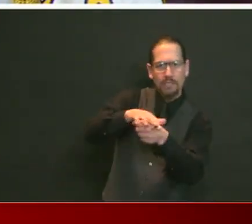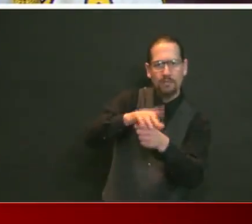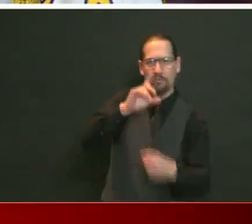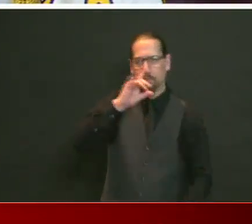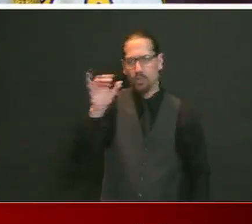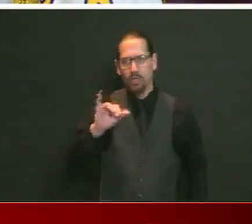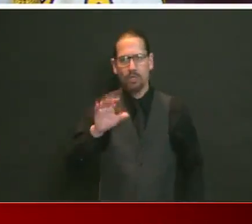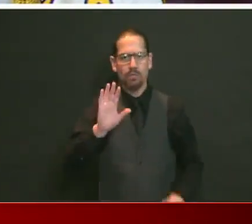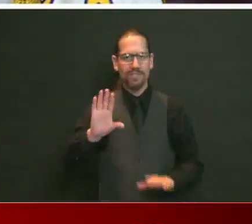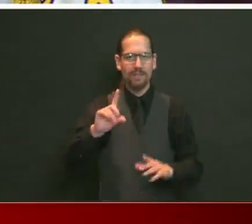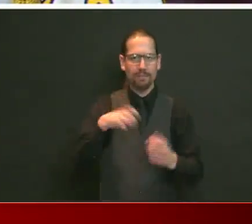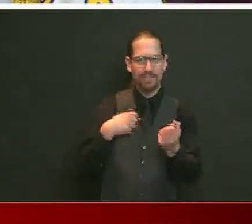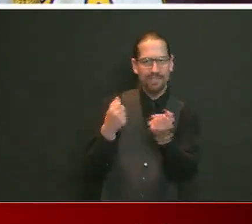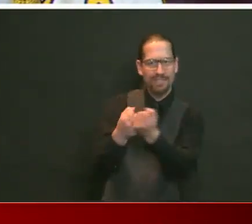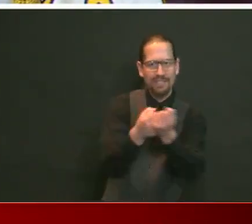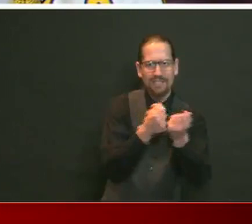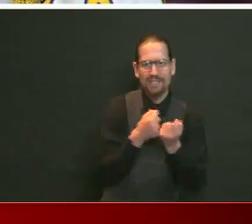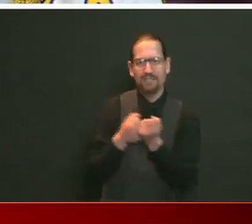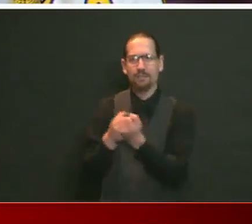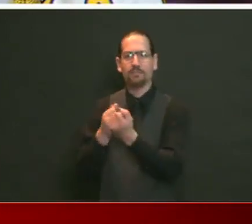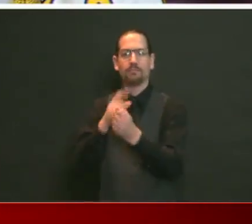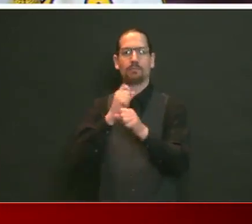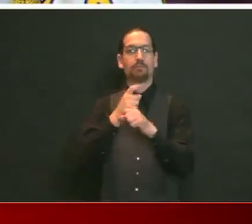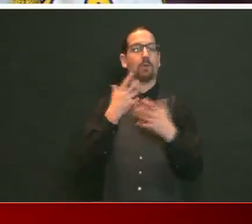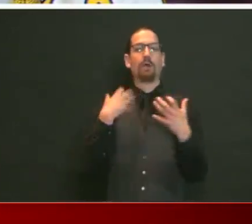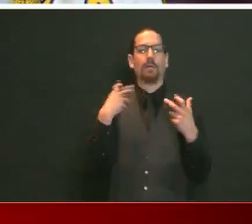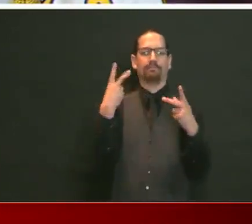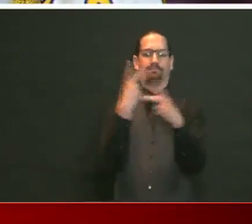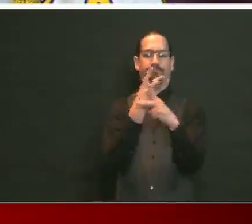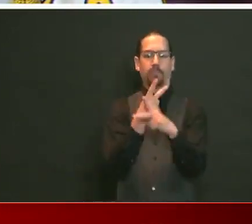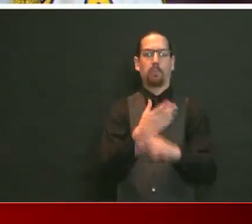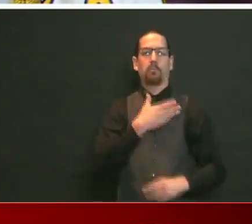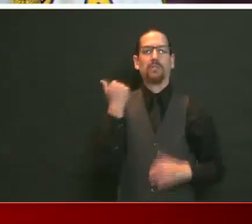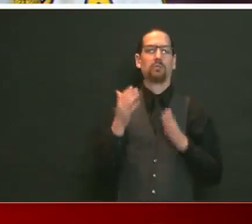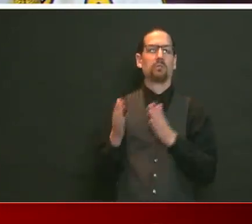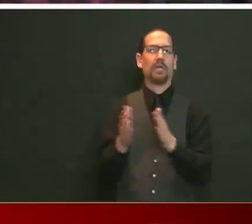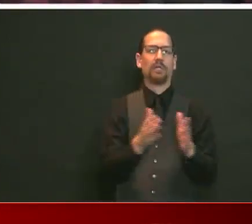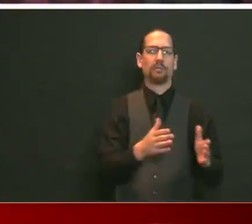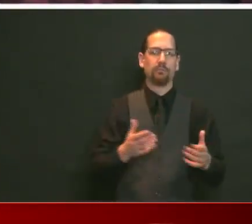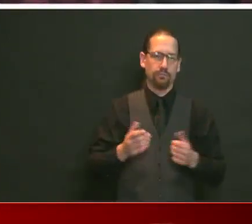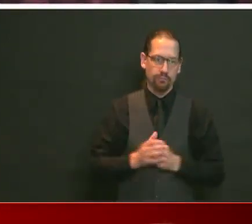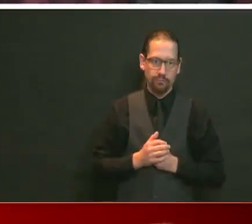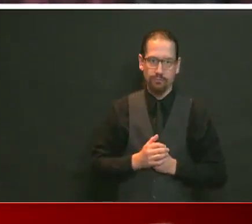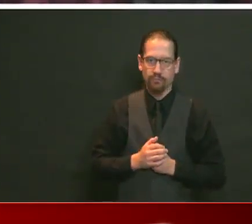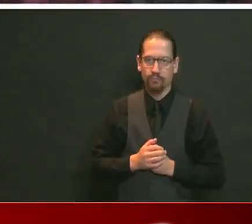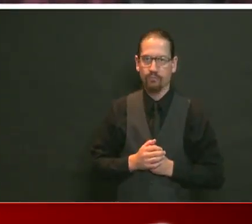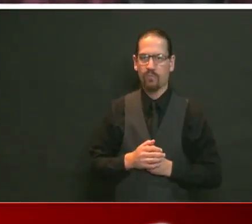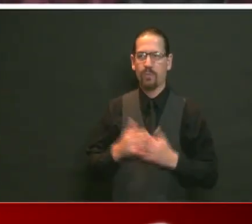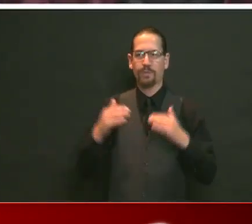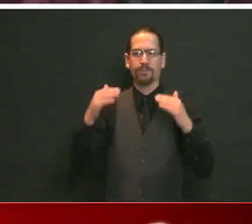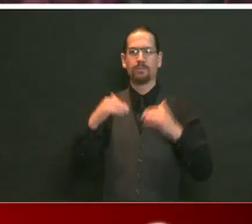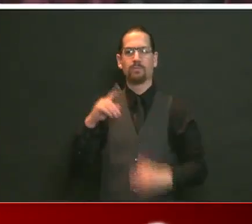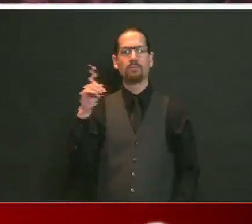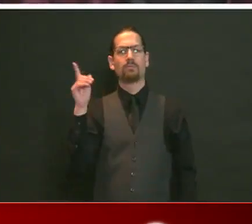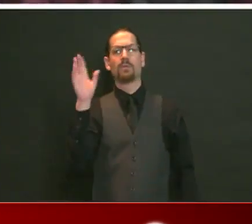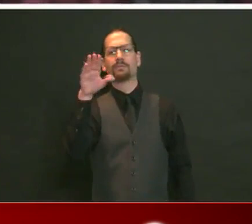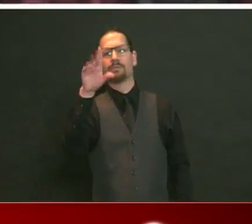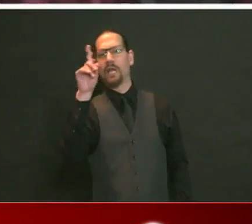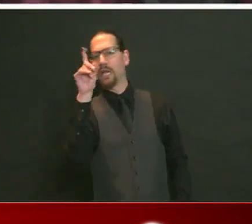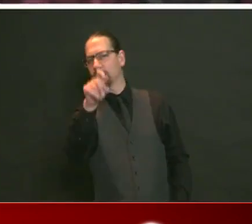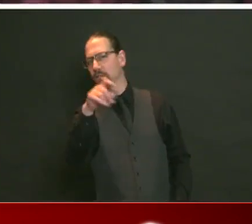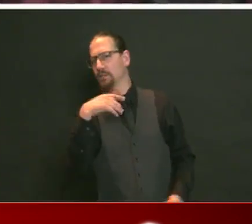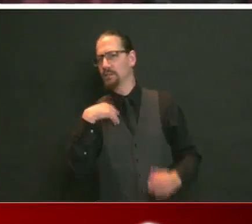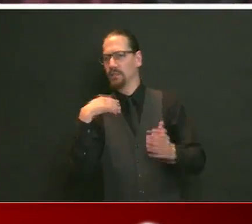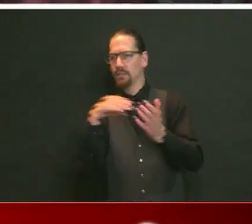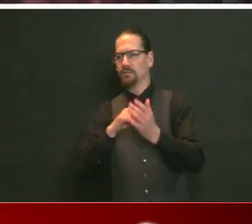determine the best way to respond going forward. Dr. With the surveillance testing, where do we stand on that? About how many people